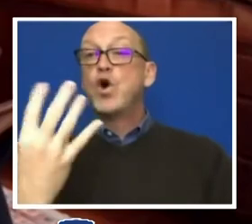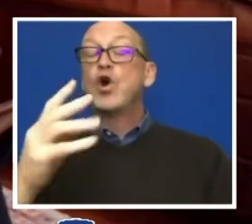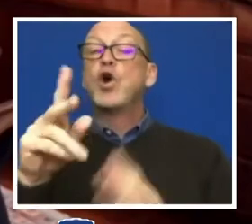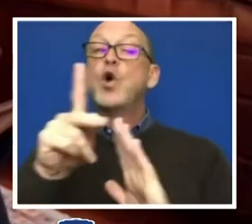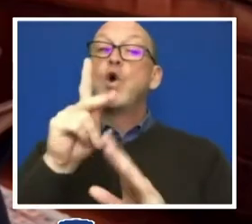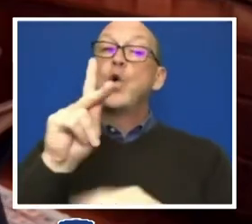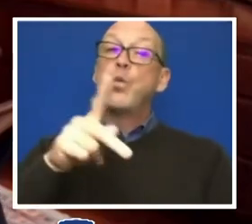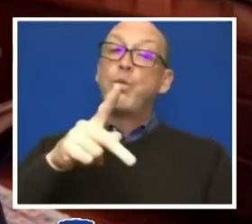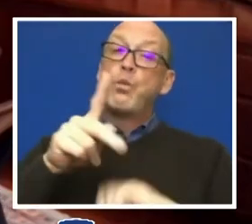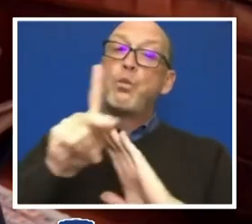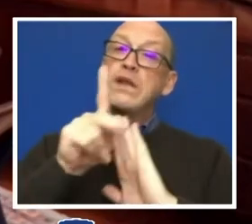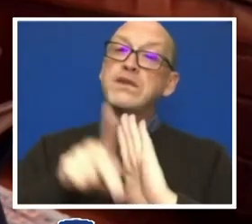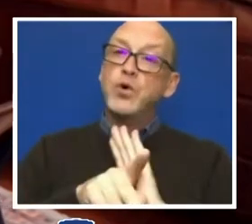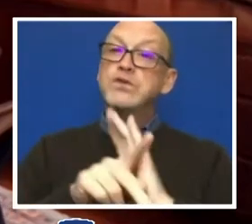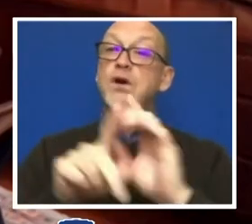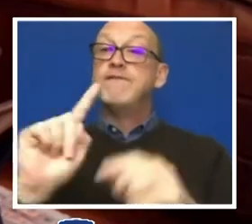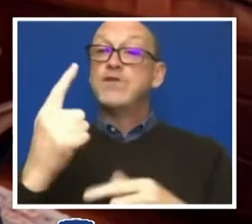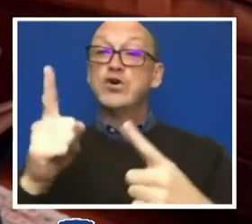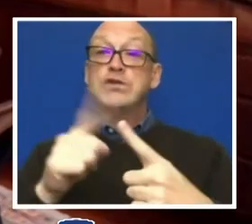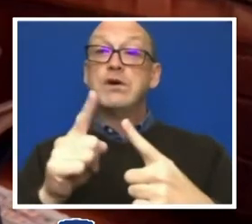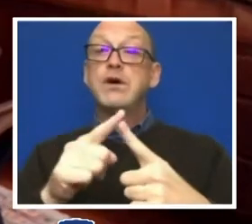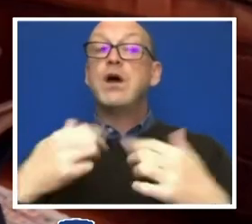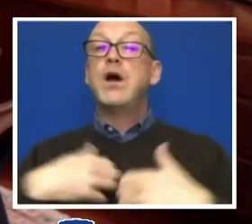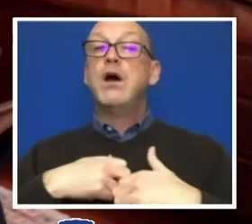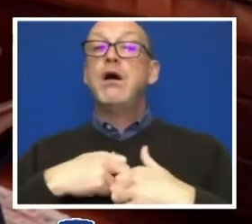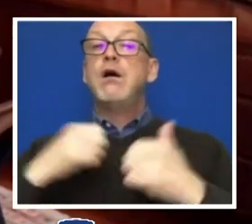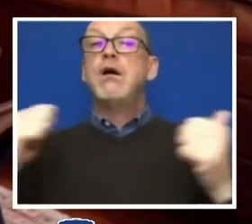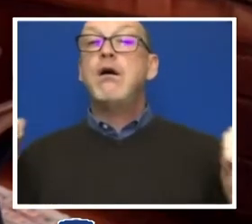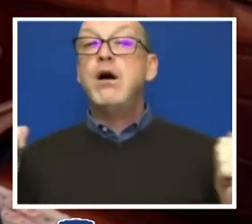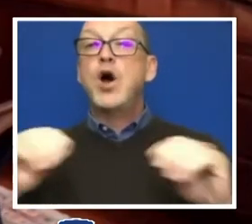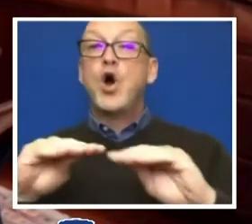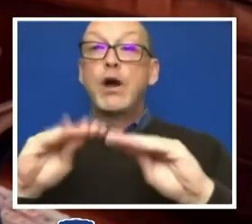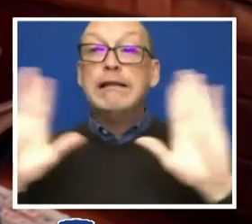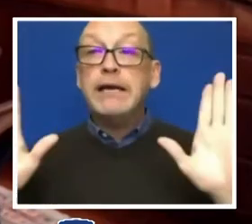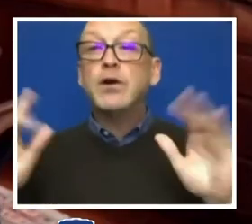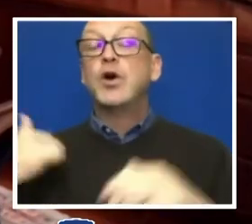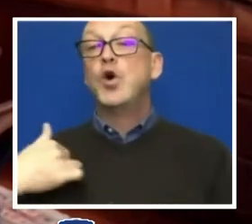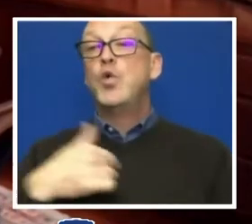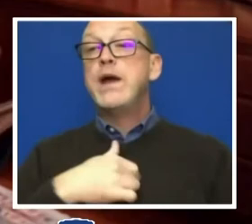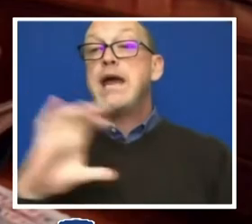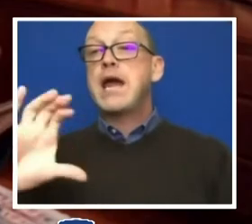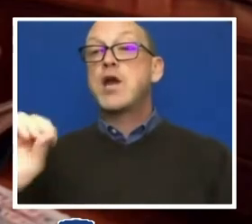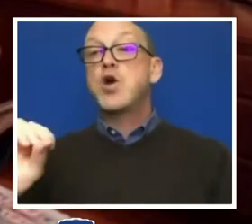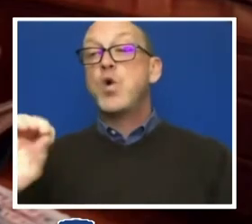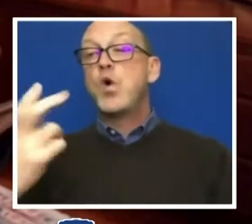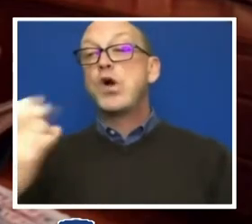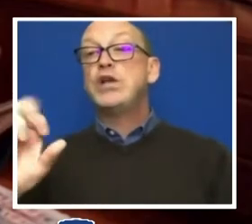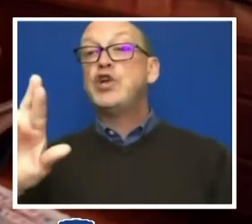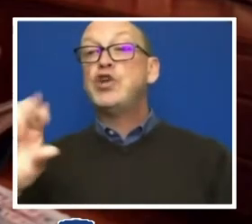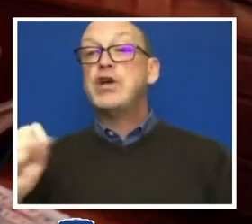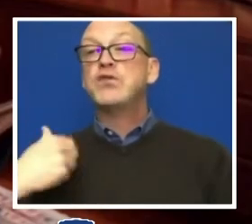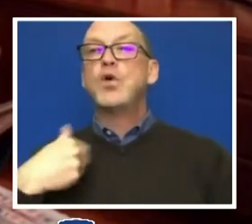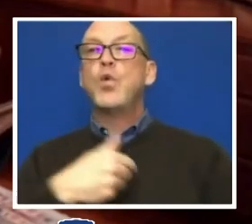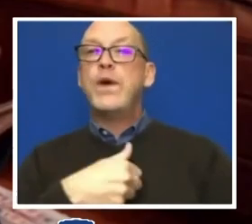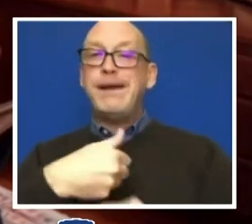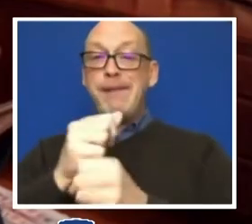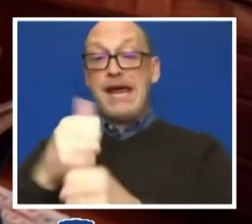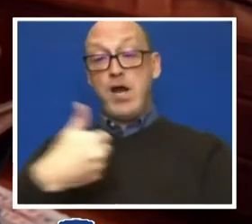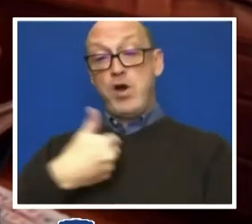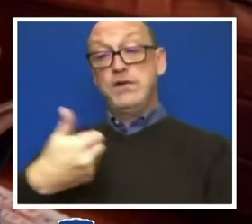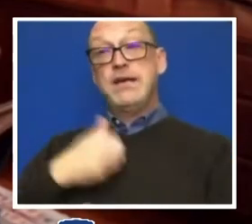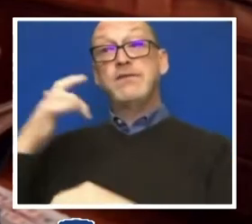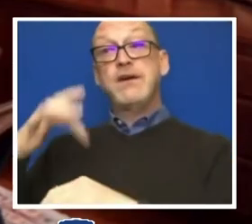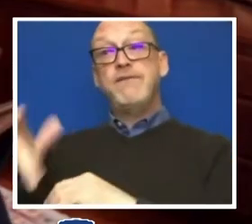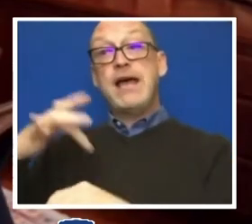and most important principle was transparency. We as co-chairs always made ourselves available to talk to